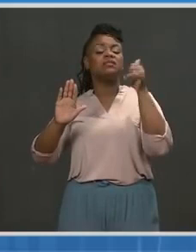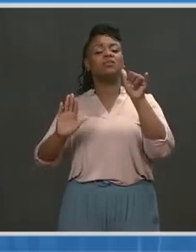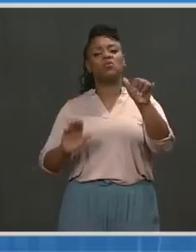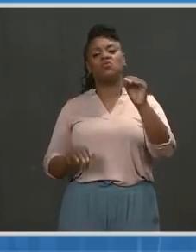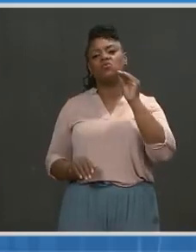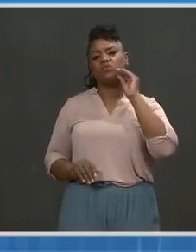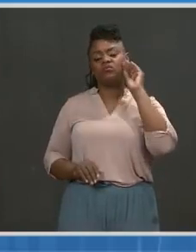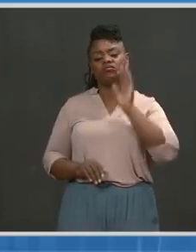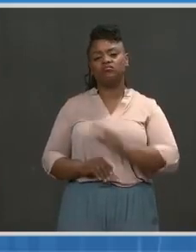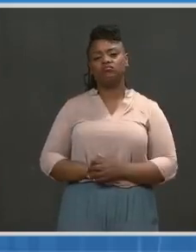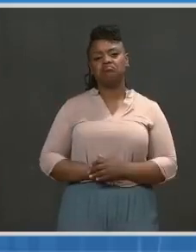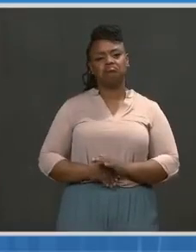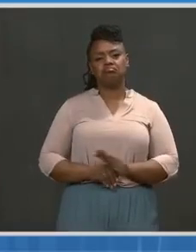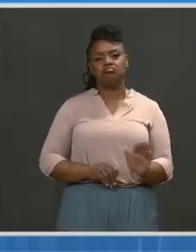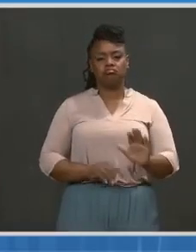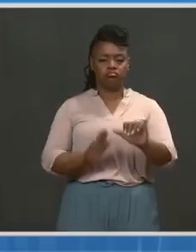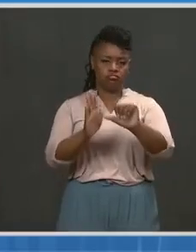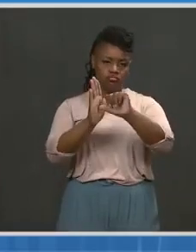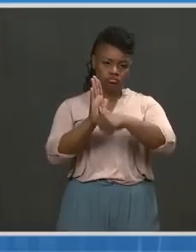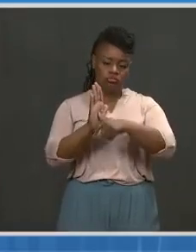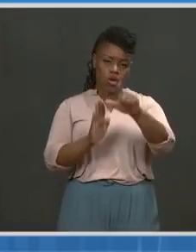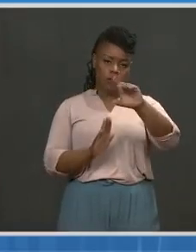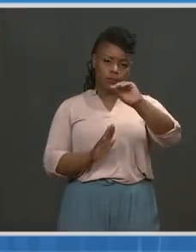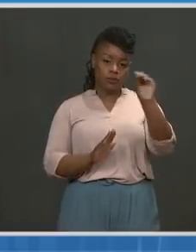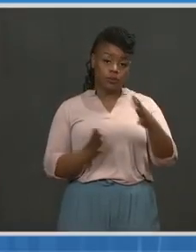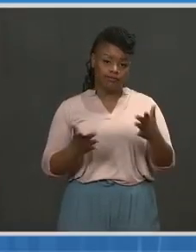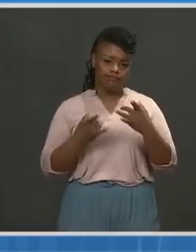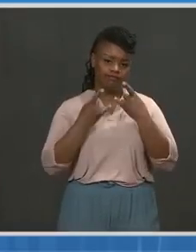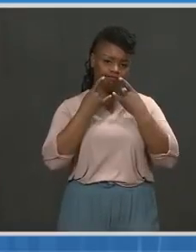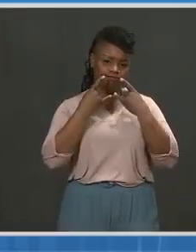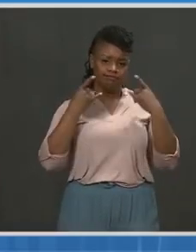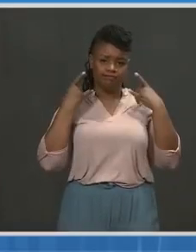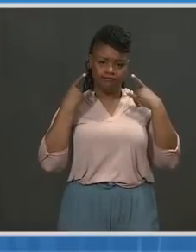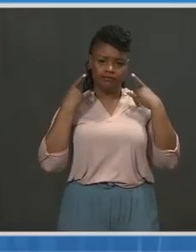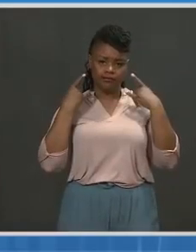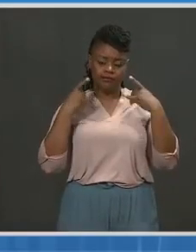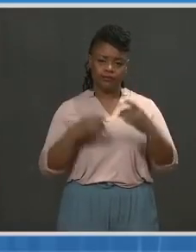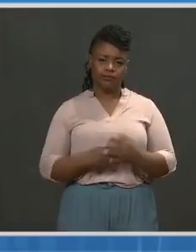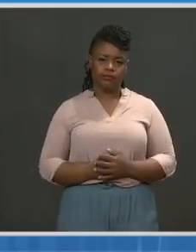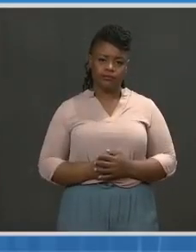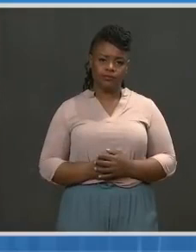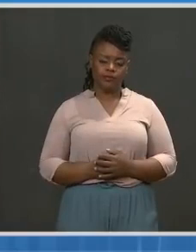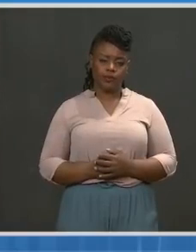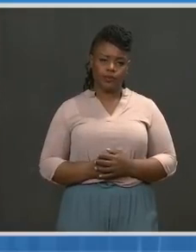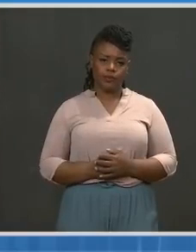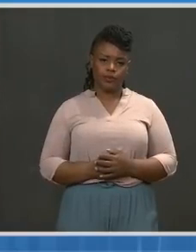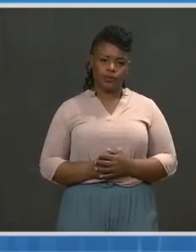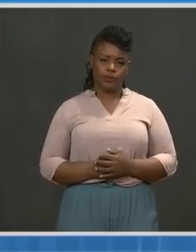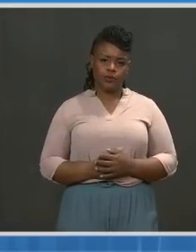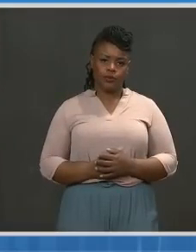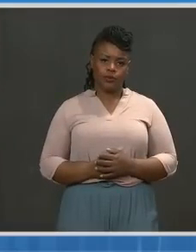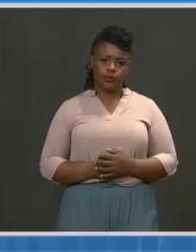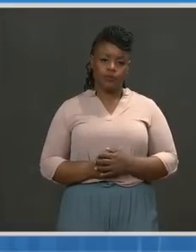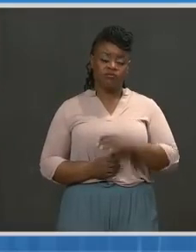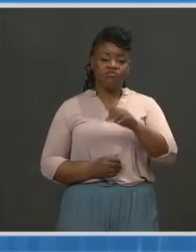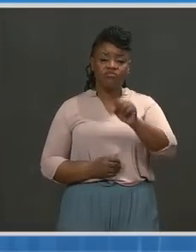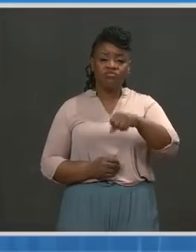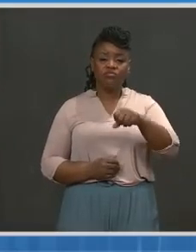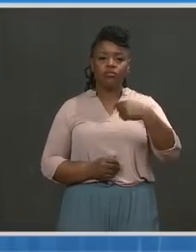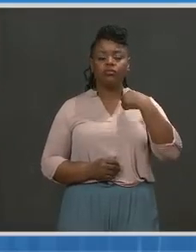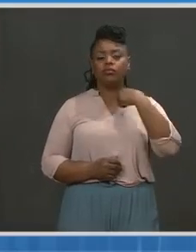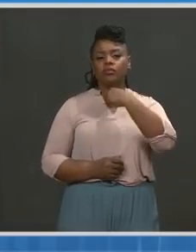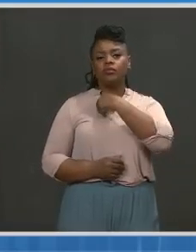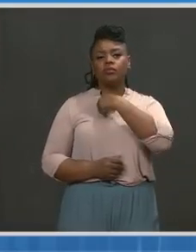masking should be safe in all of your schools as long as you're talking about the younger children.